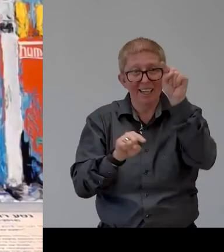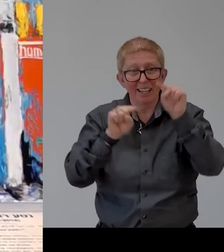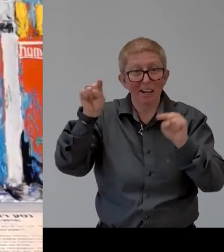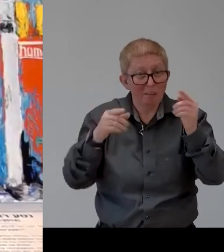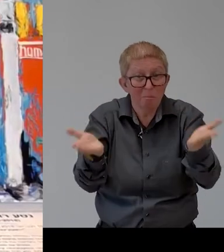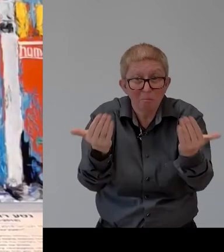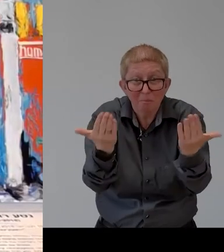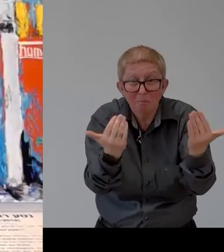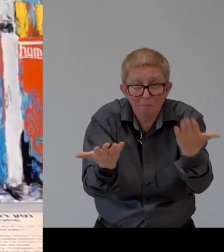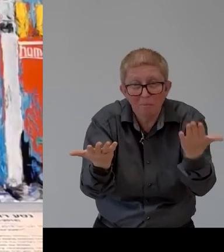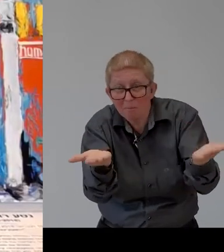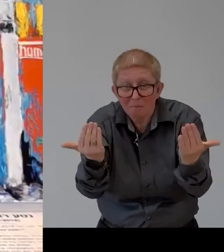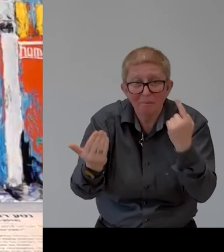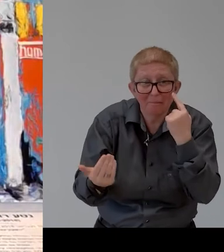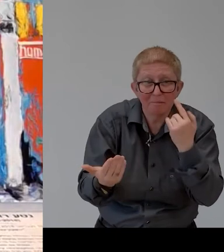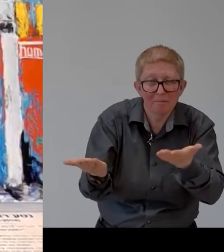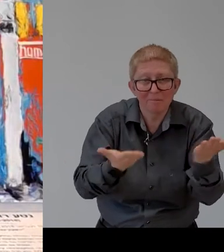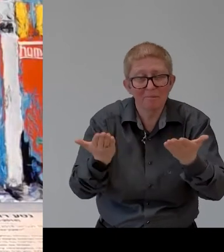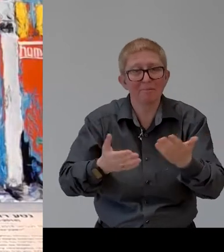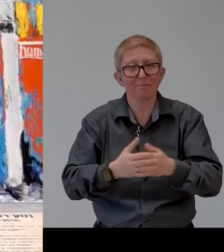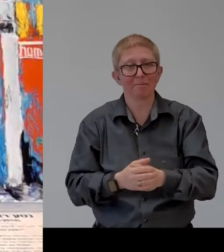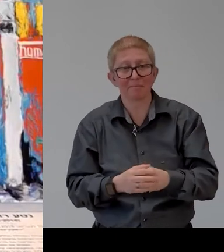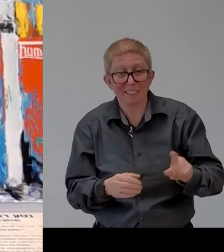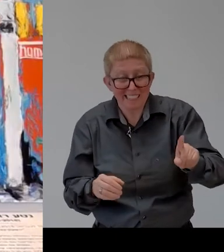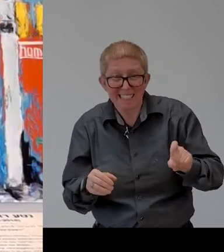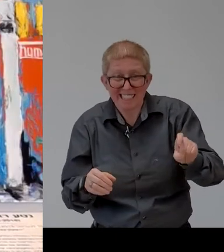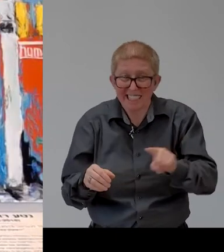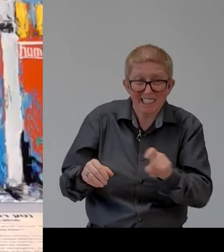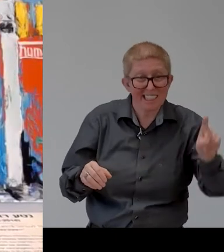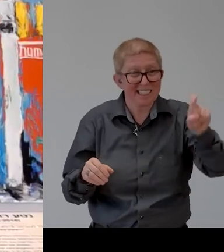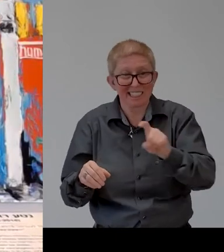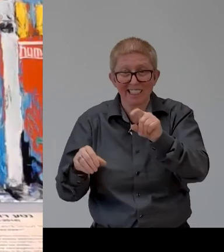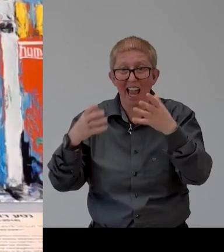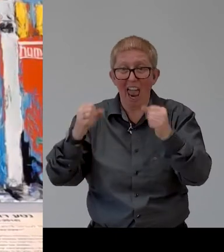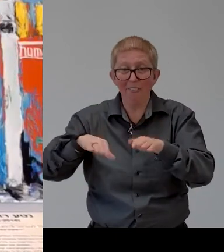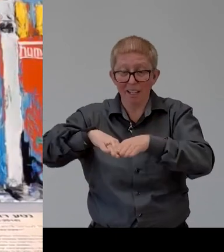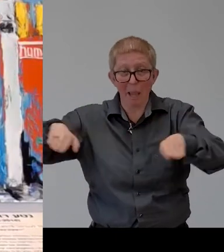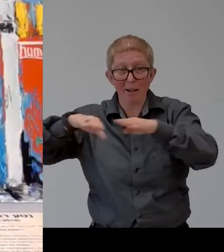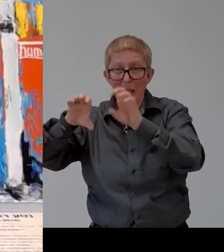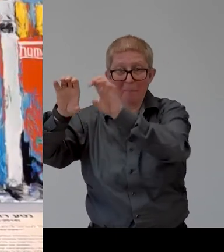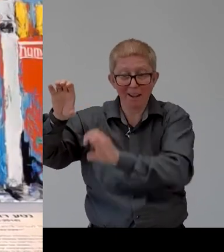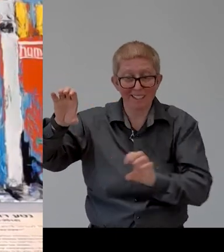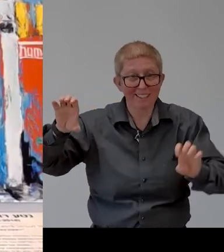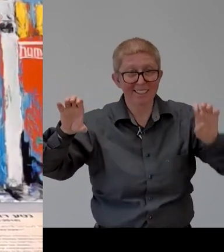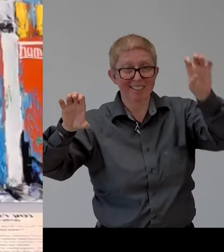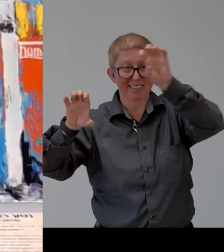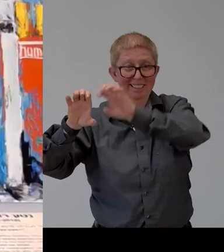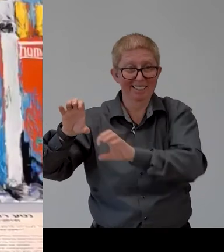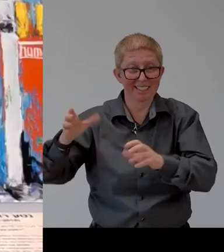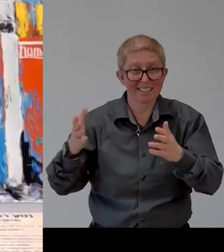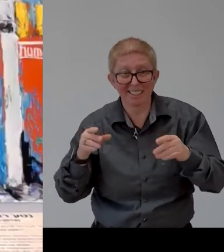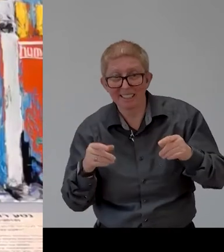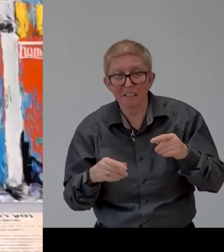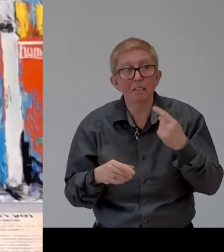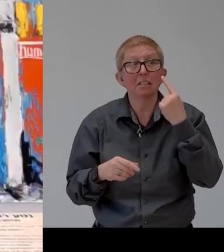uh scrolling through the uh various tables we did make it a little hard because all the tables do look the same but still there